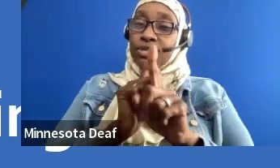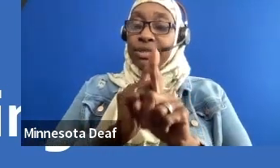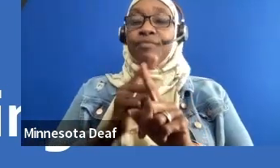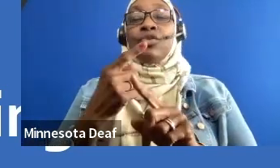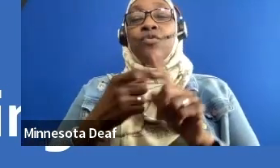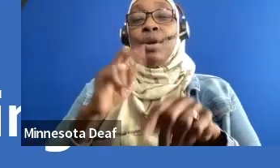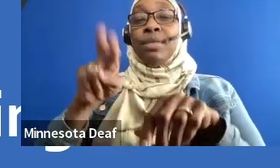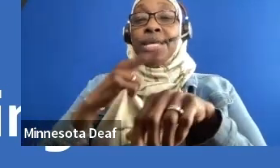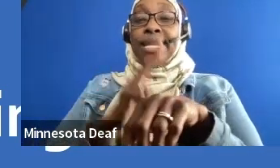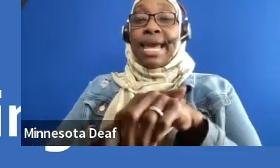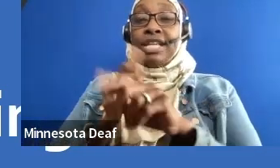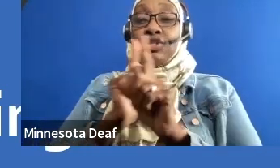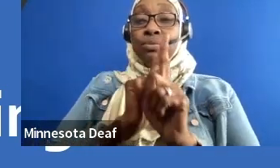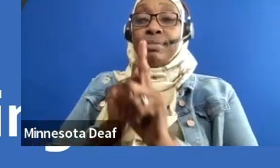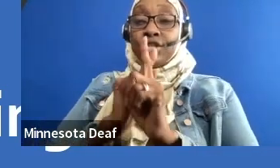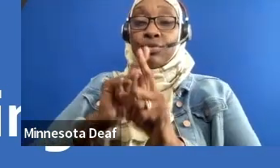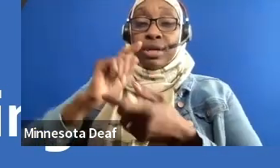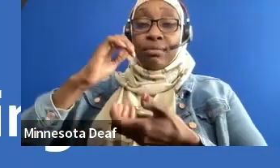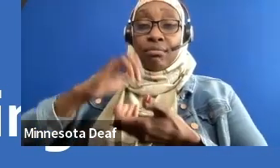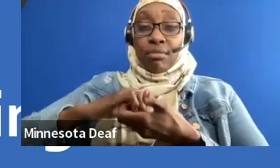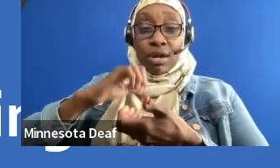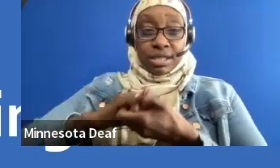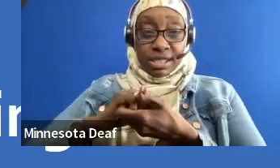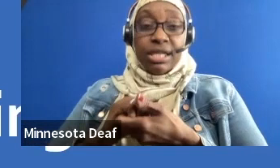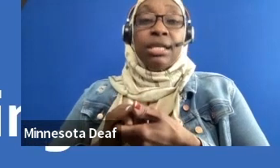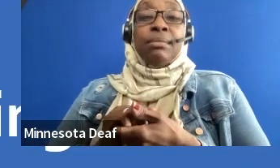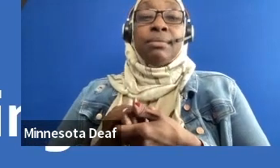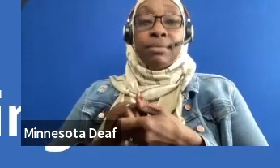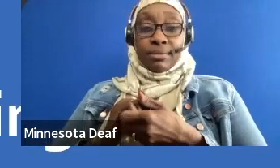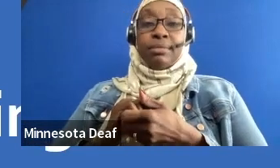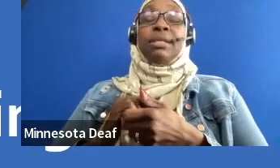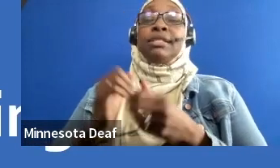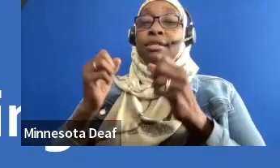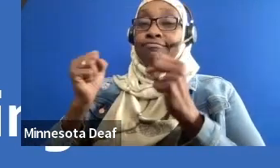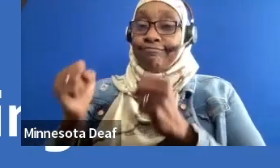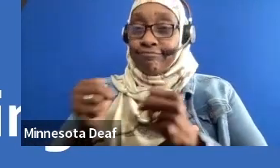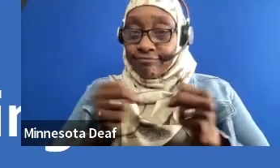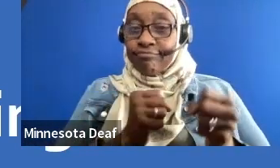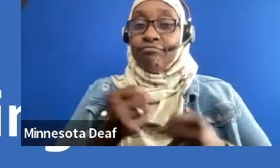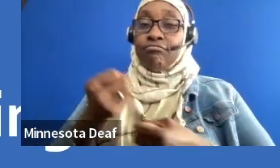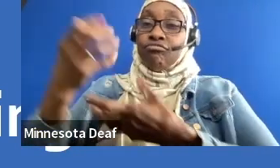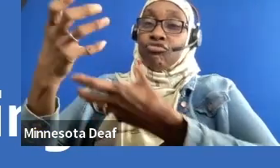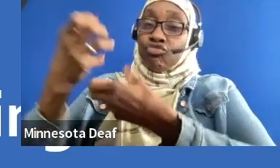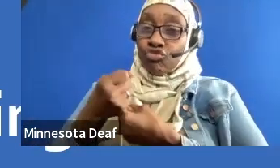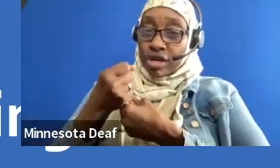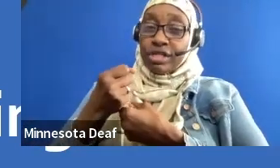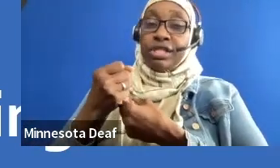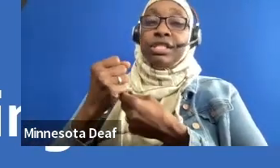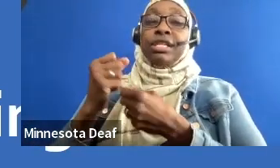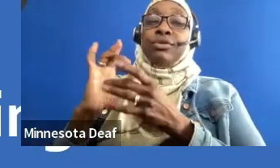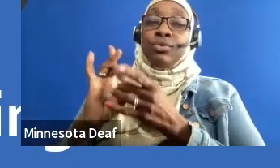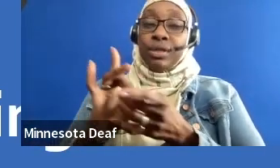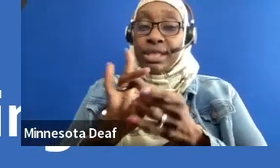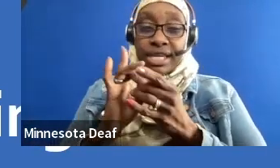is a structured and trusting relationship that brings young people together with caring individuals who offer guidance, support, and